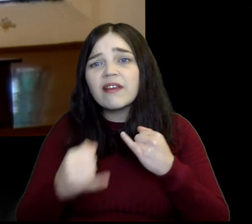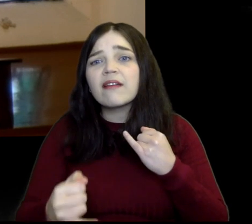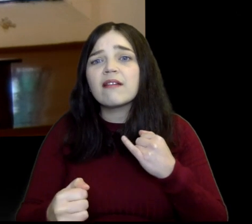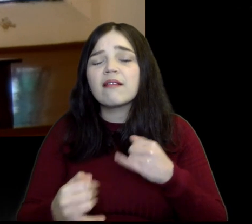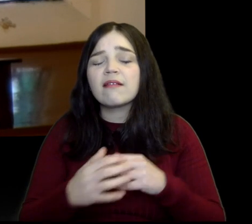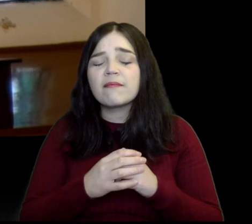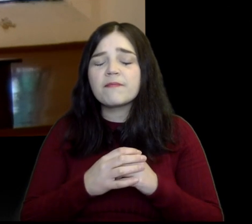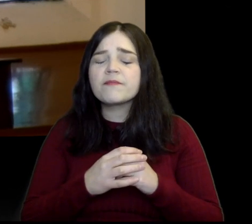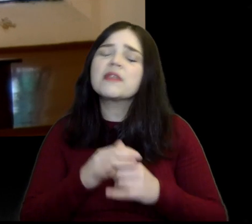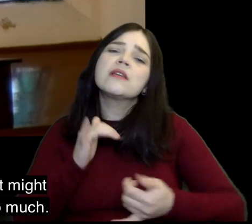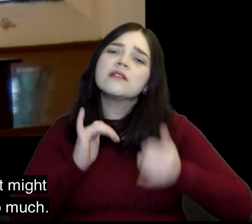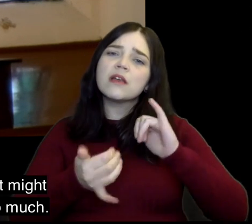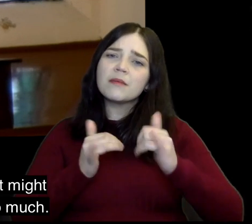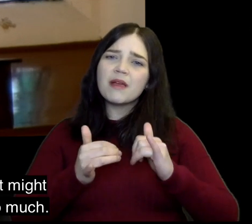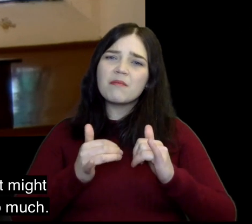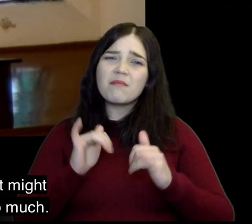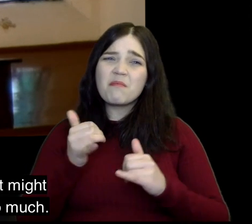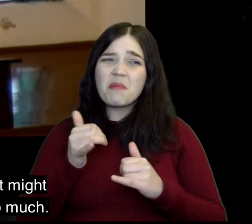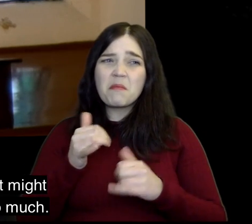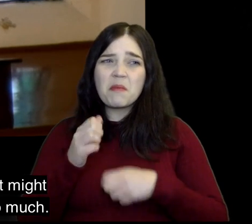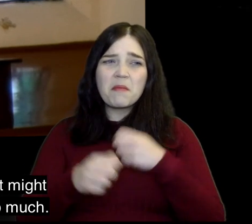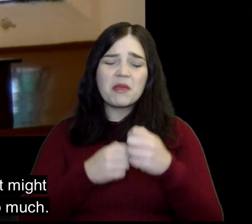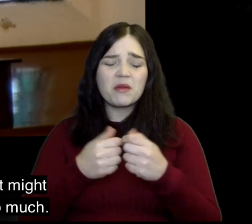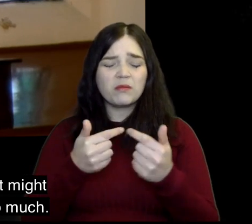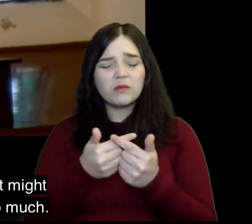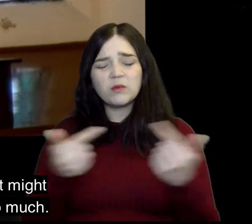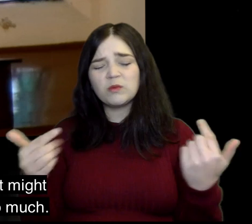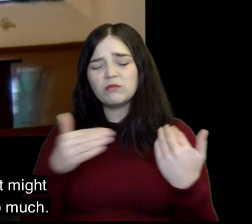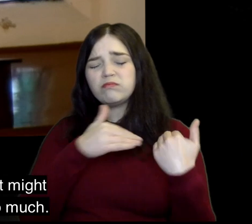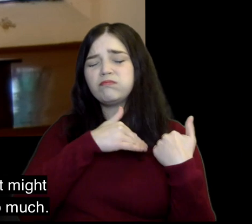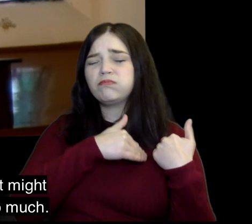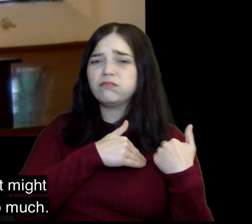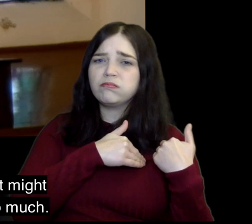we fail and sometimes it might even become too much